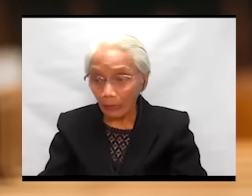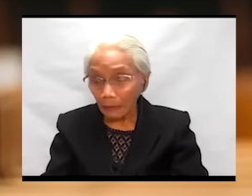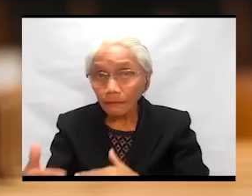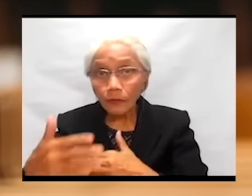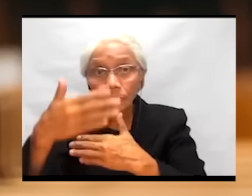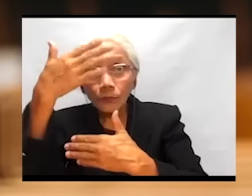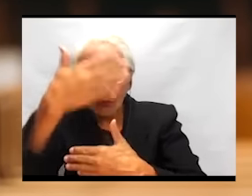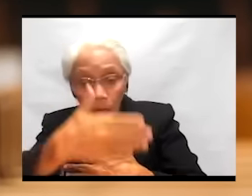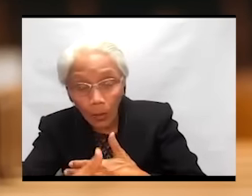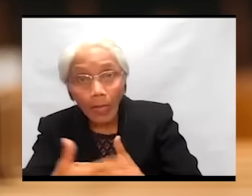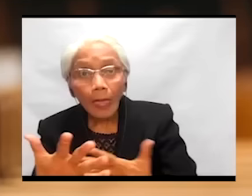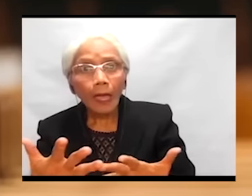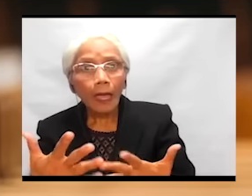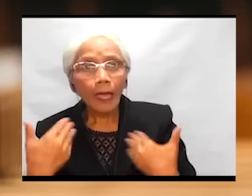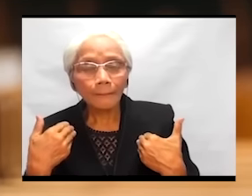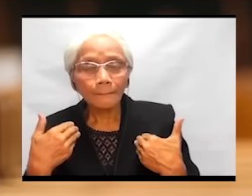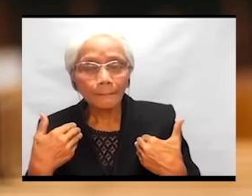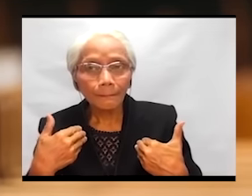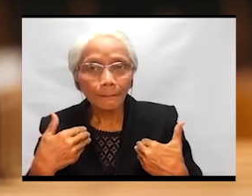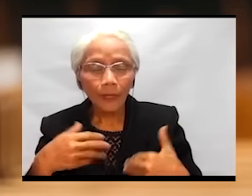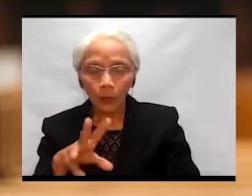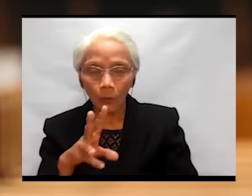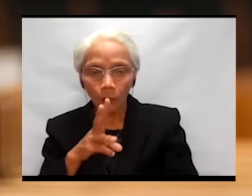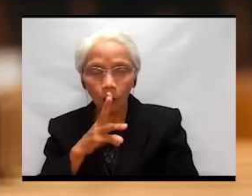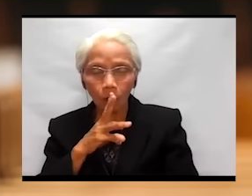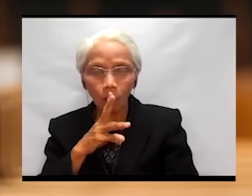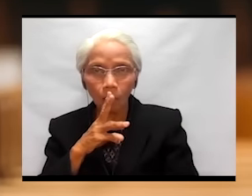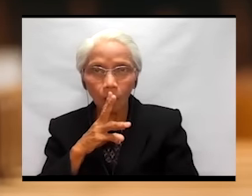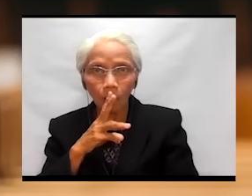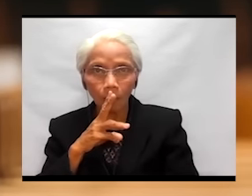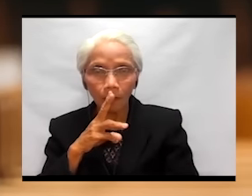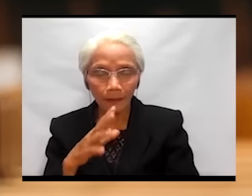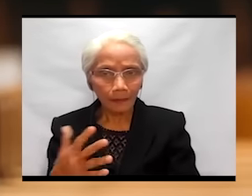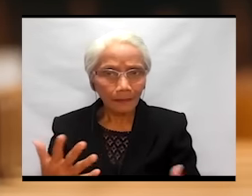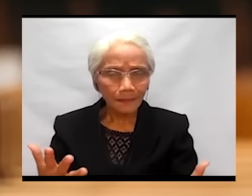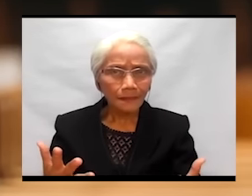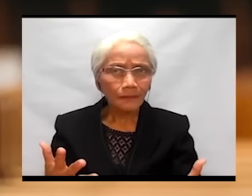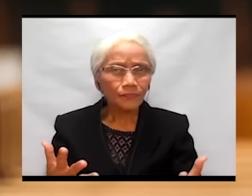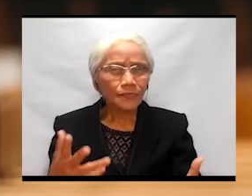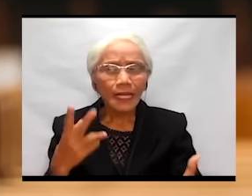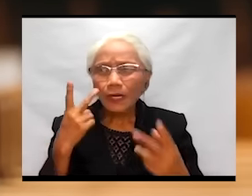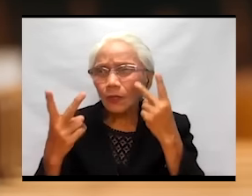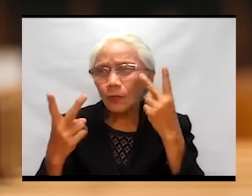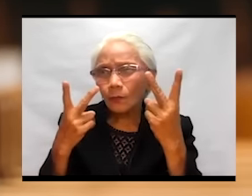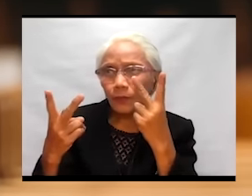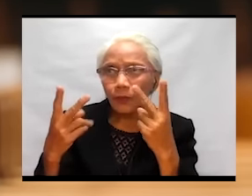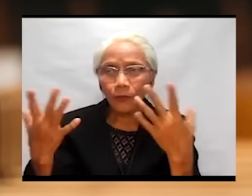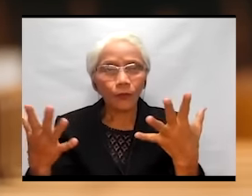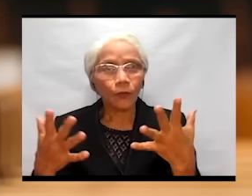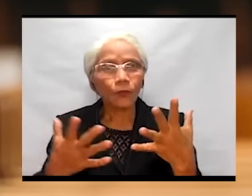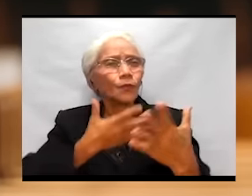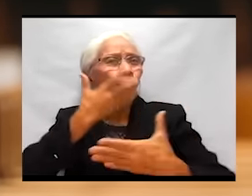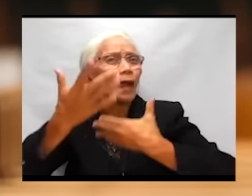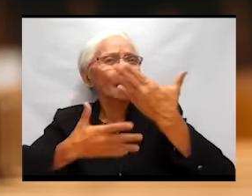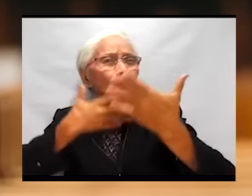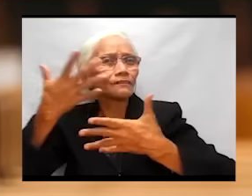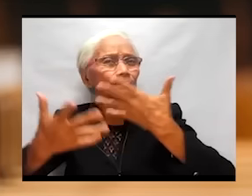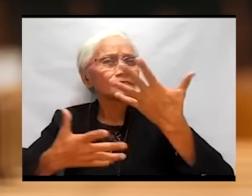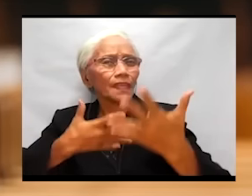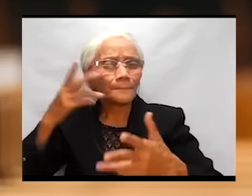Look at the cry of the people. In Exodus 14,